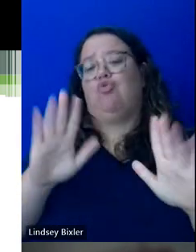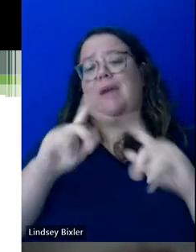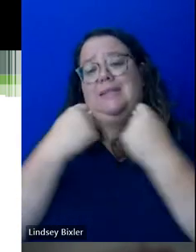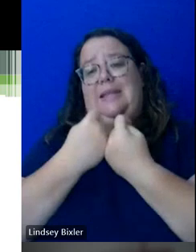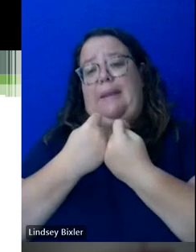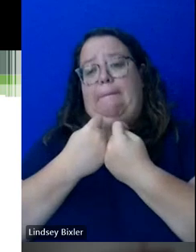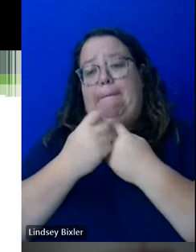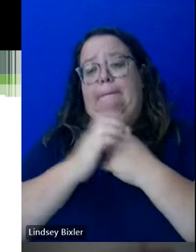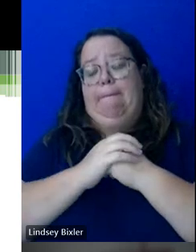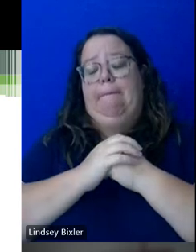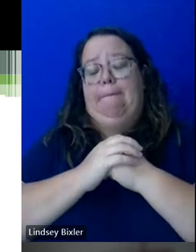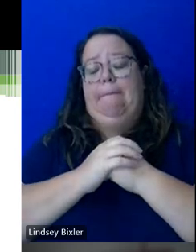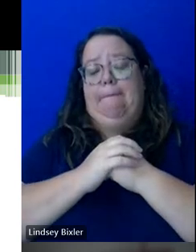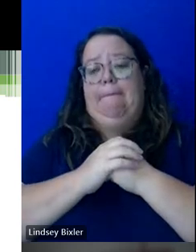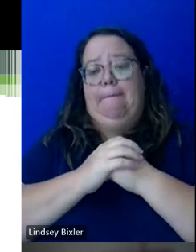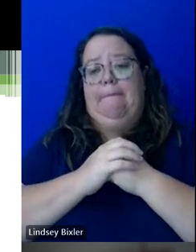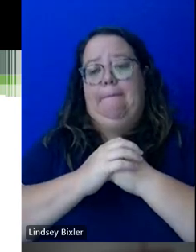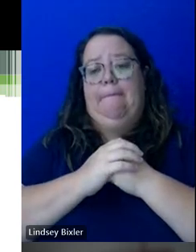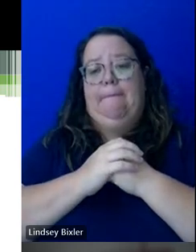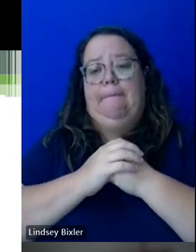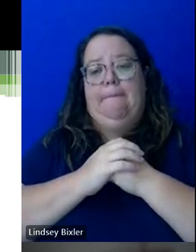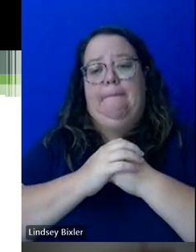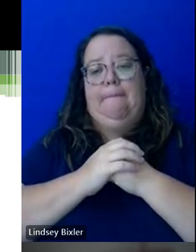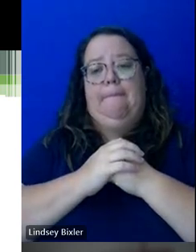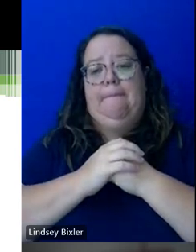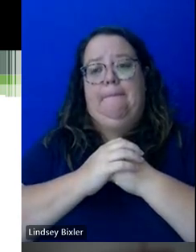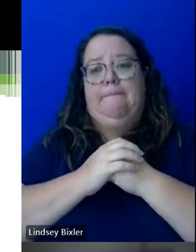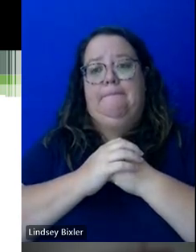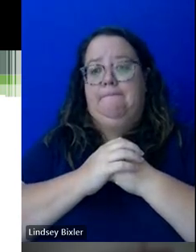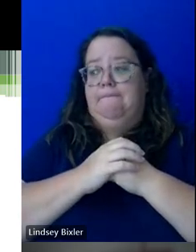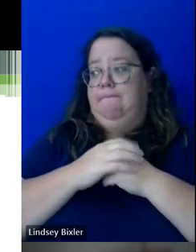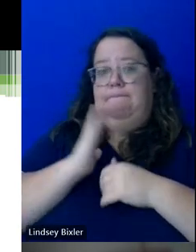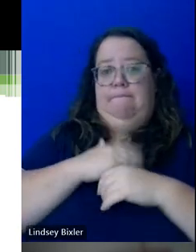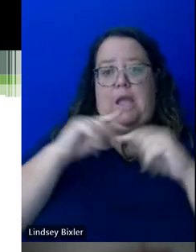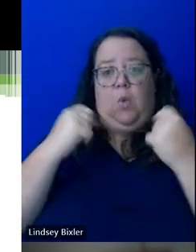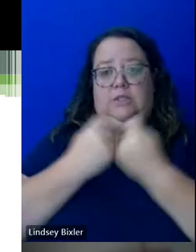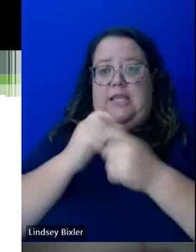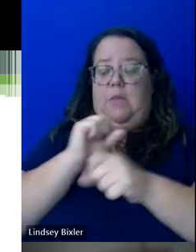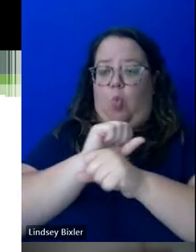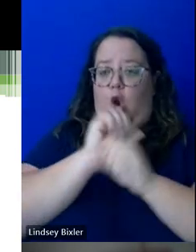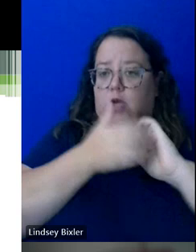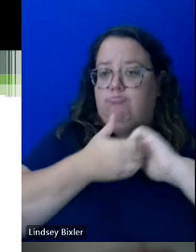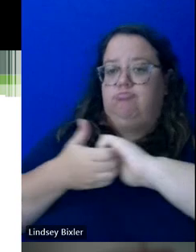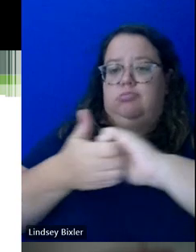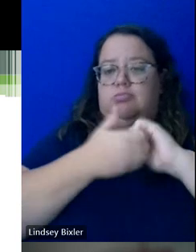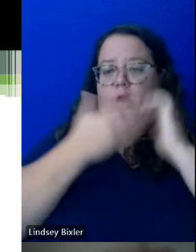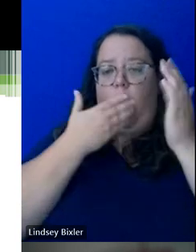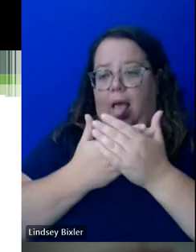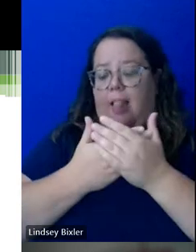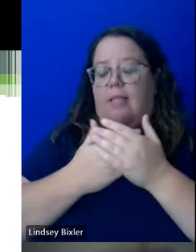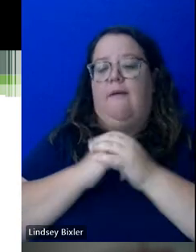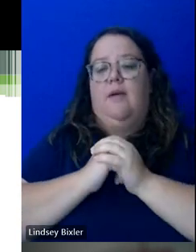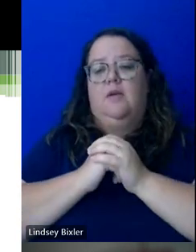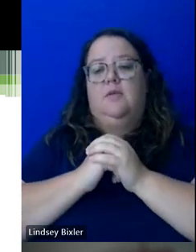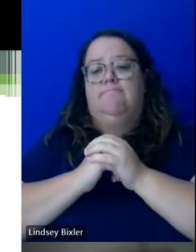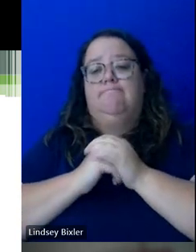and and that we are you know, we all work together well. And that we, you know, we take your